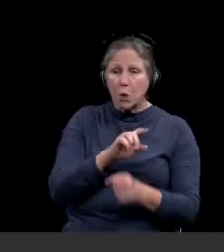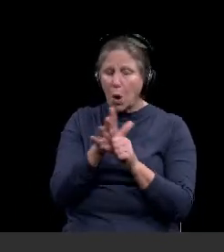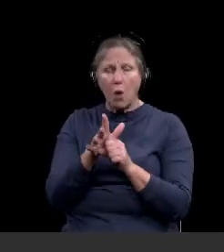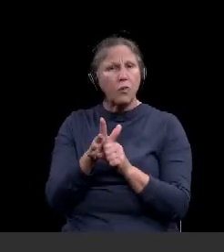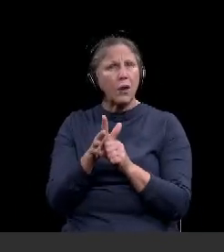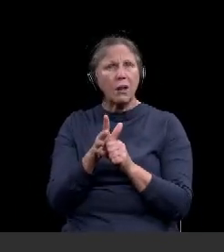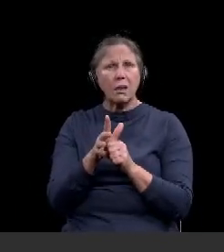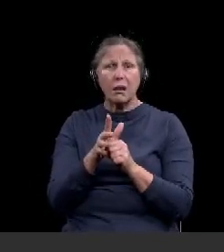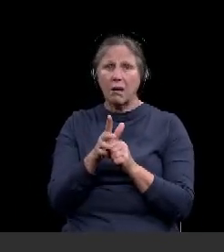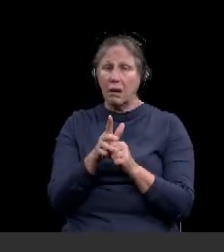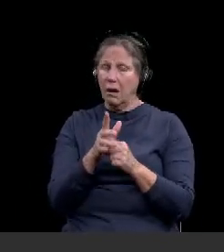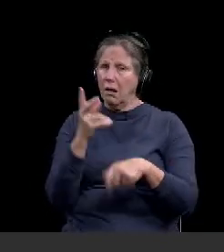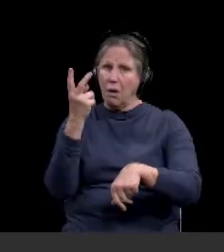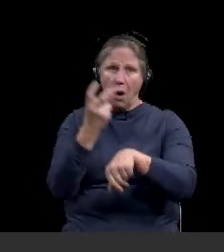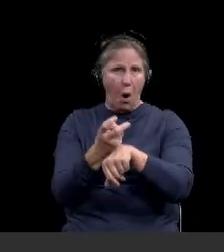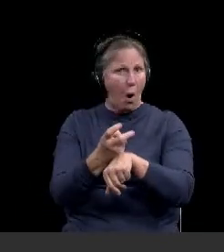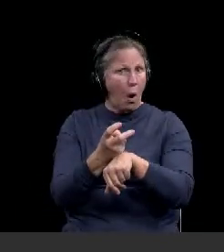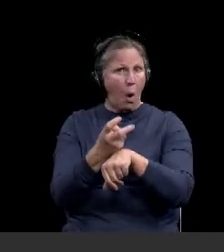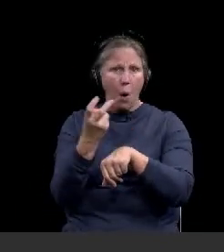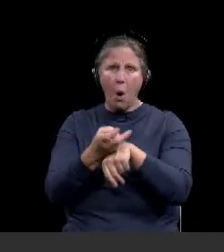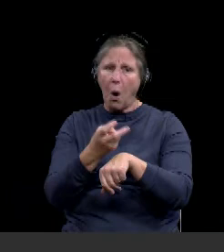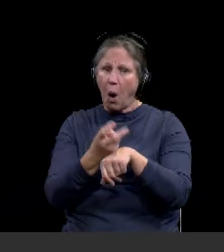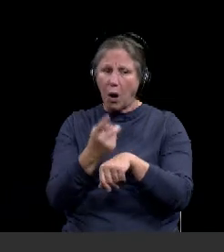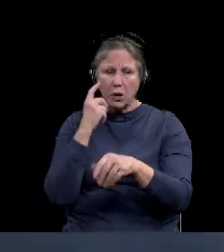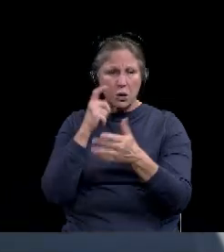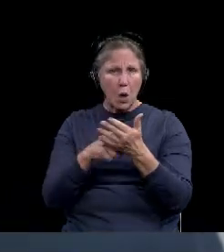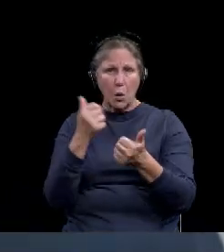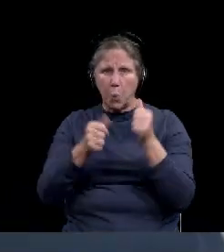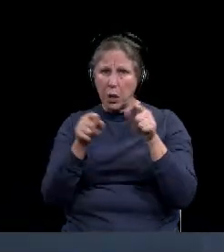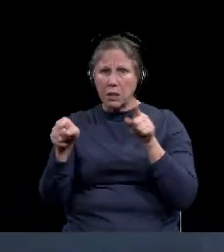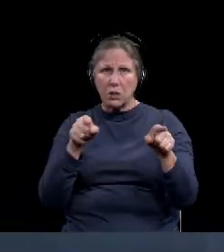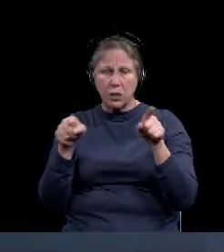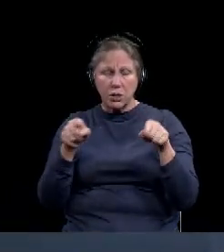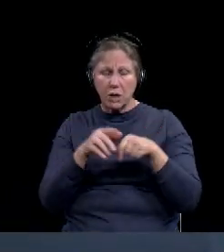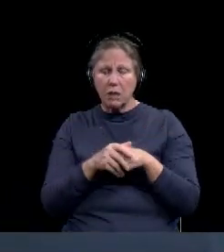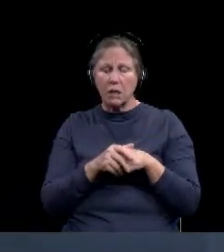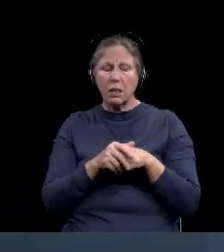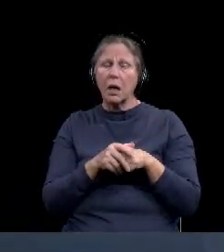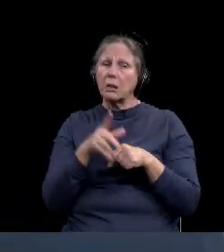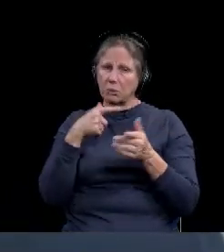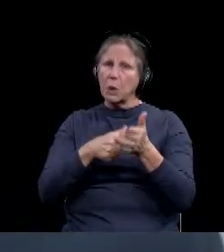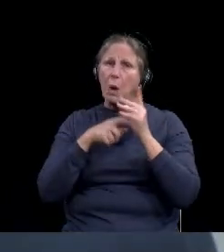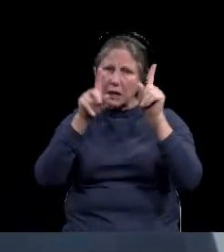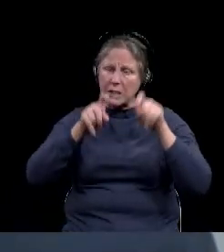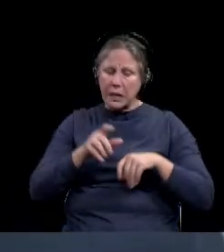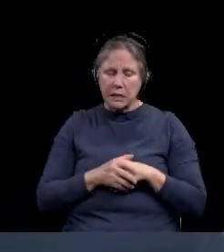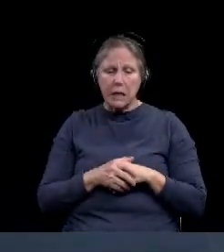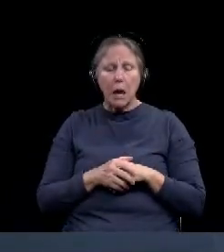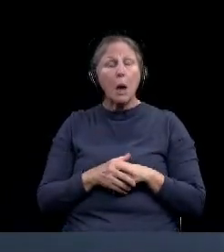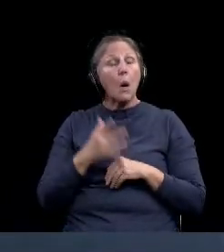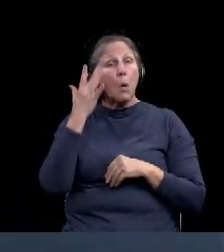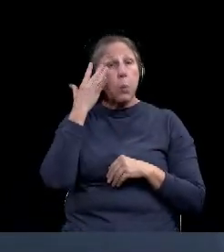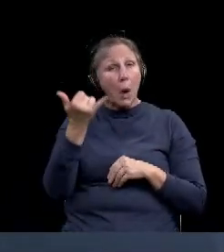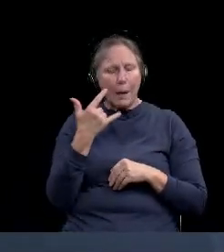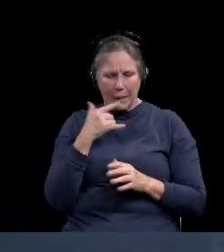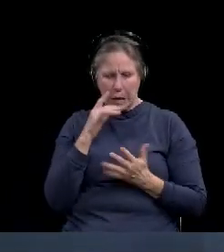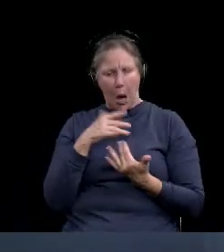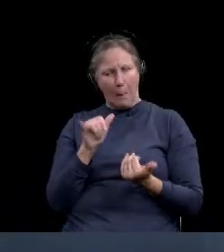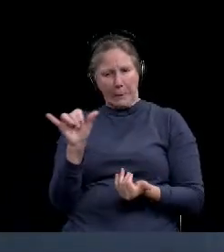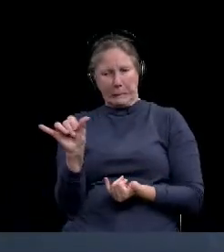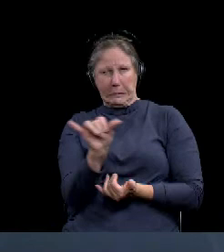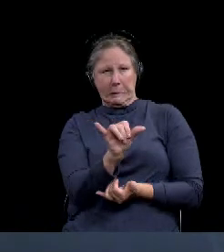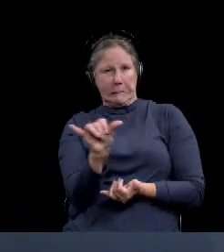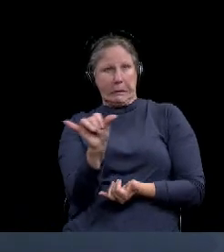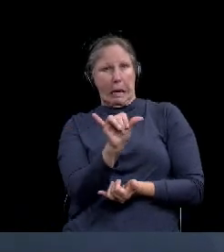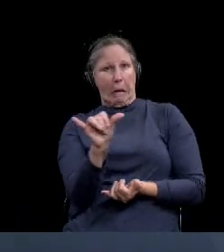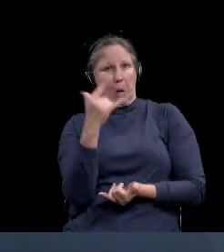a test. And so, uh, they really have not identical symptoms probably, but much of